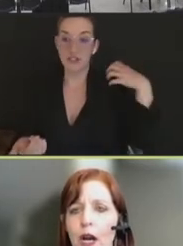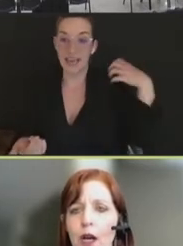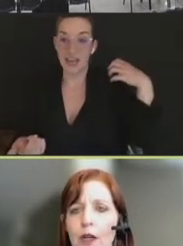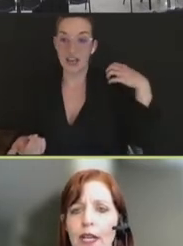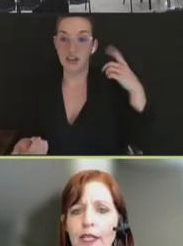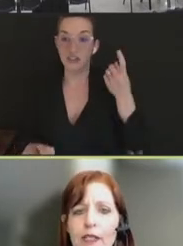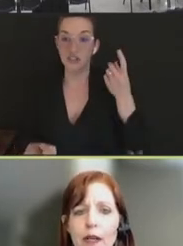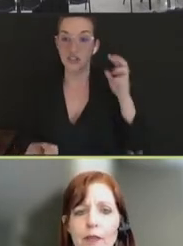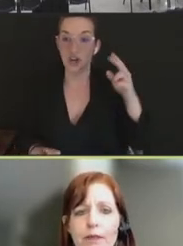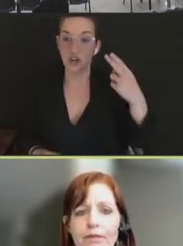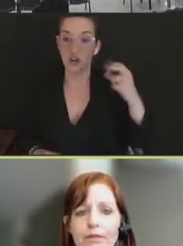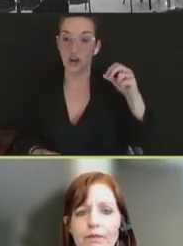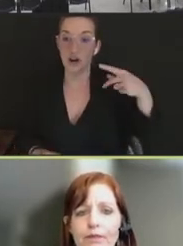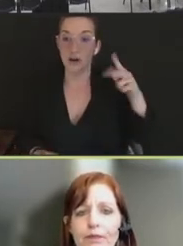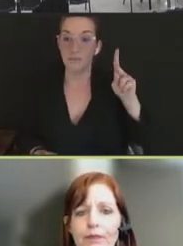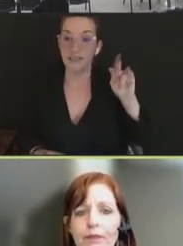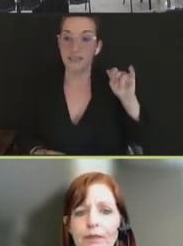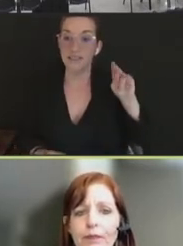next steps.